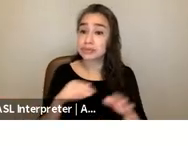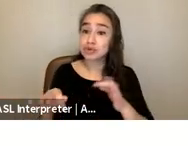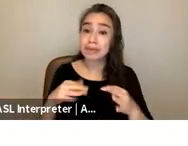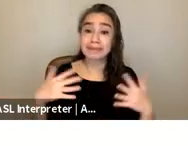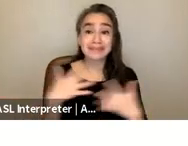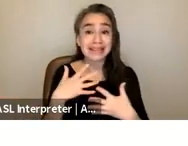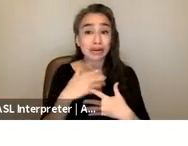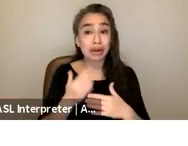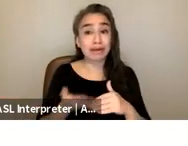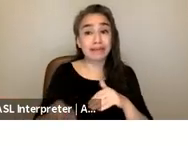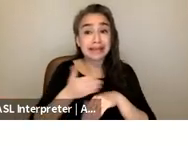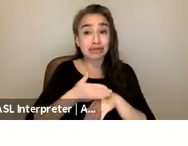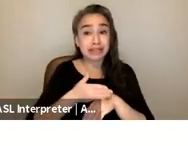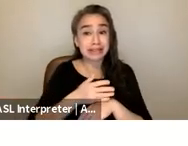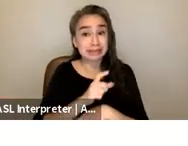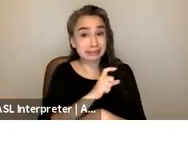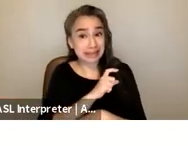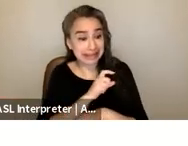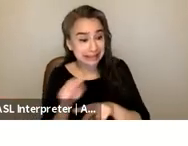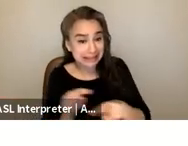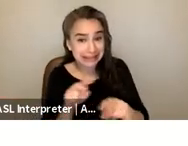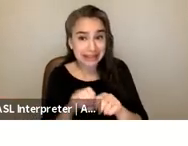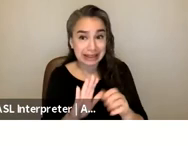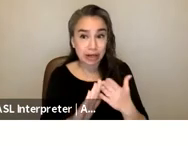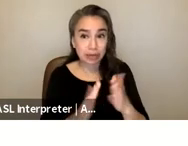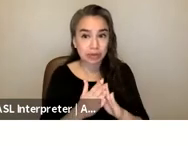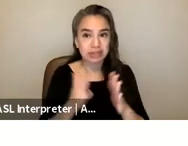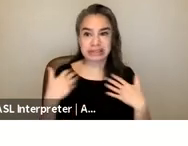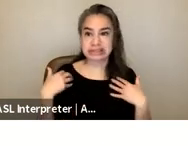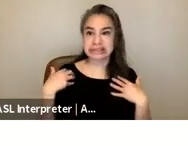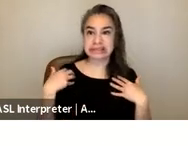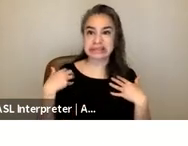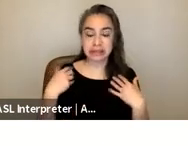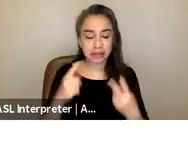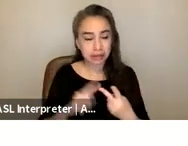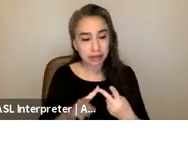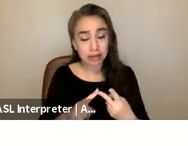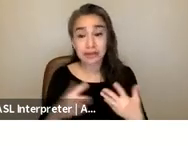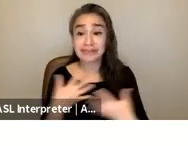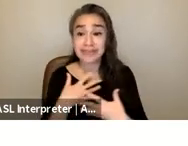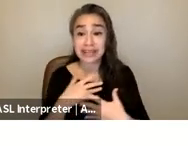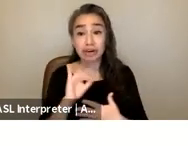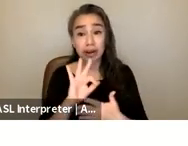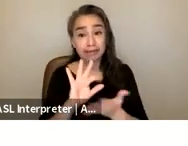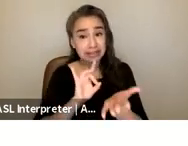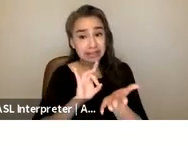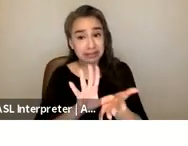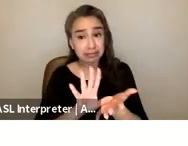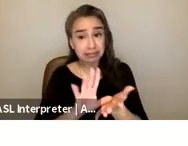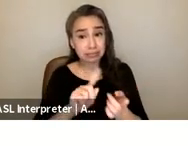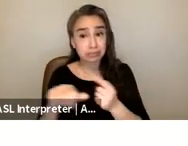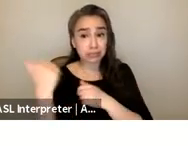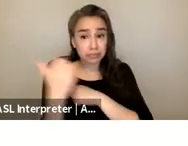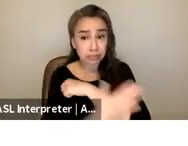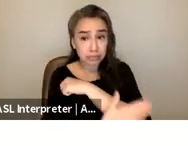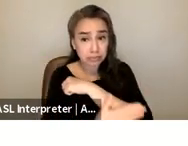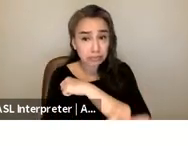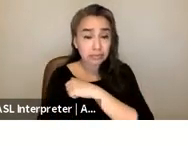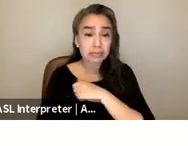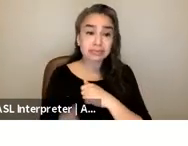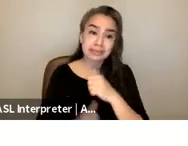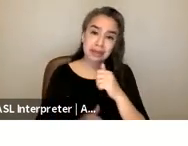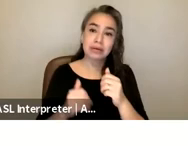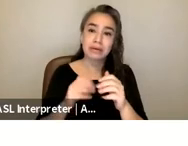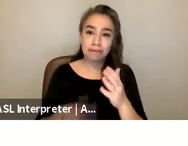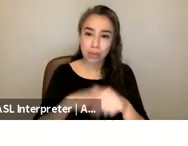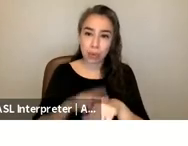one reason they experience reluctance um they express fear of deportation which deep disproportionately also impacts communities